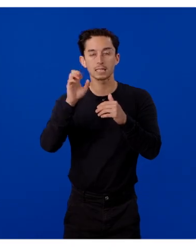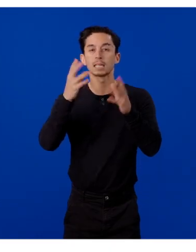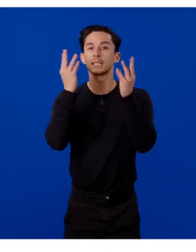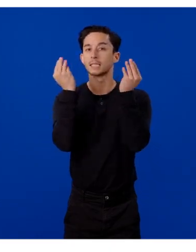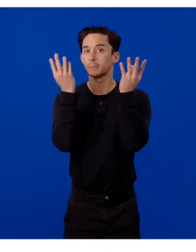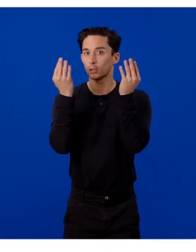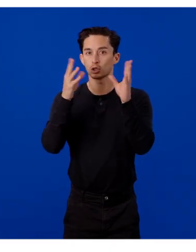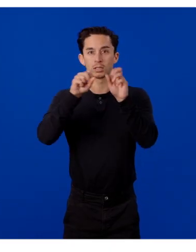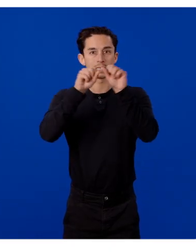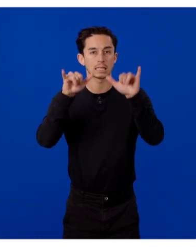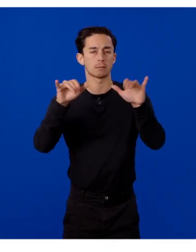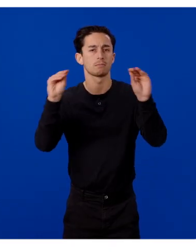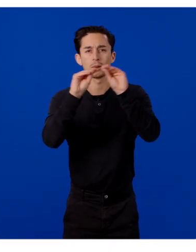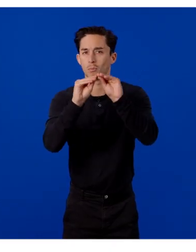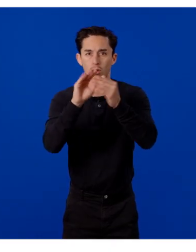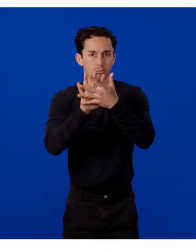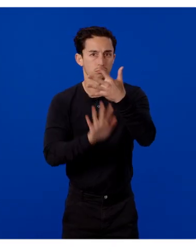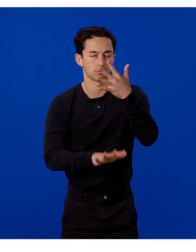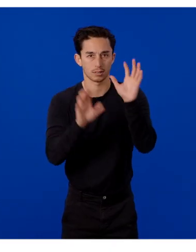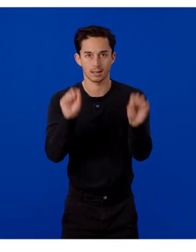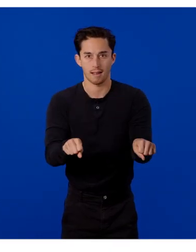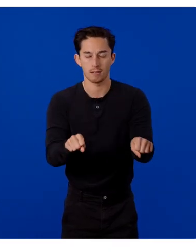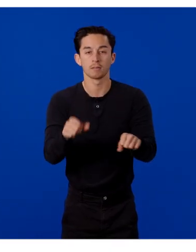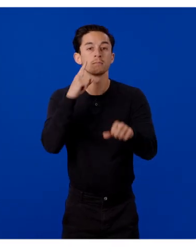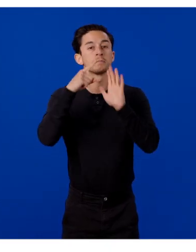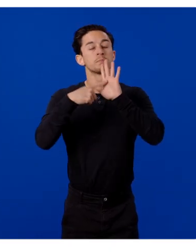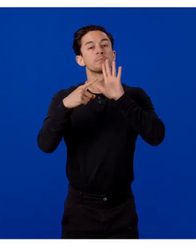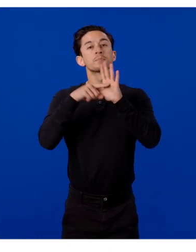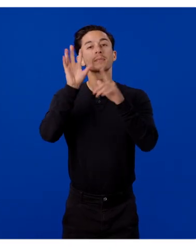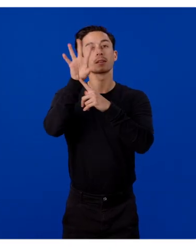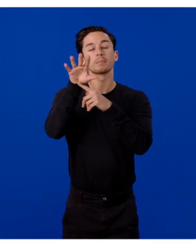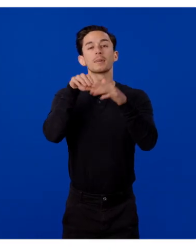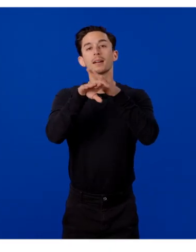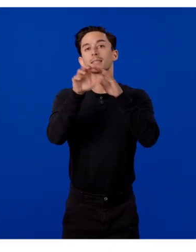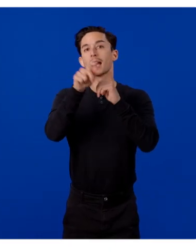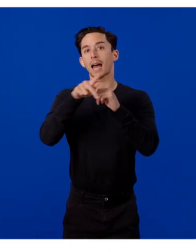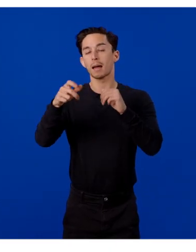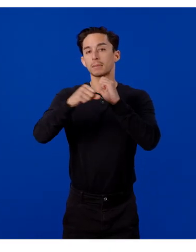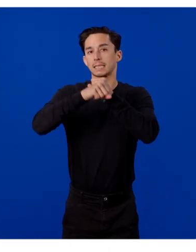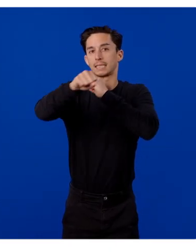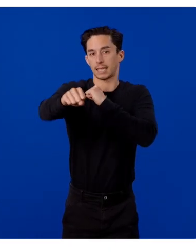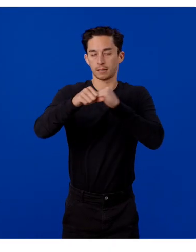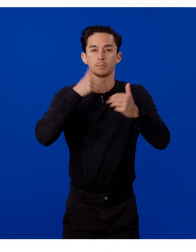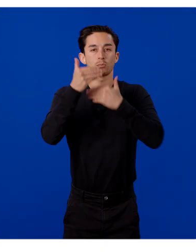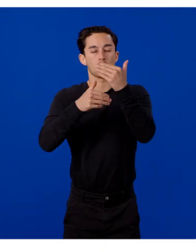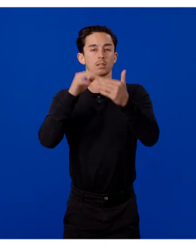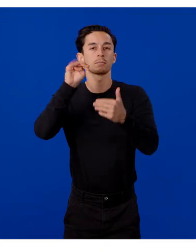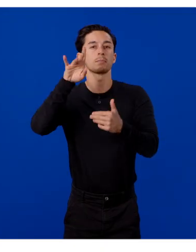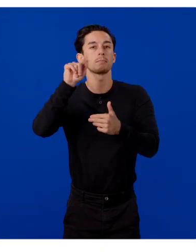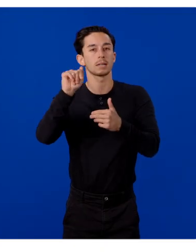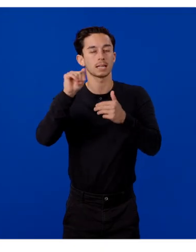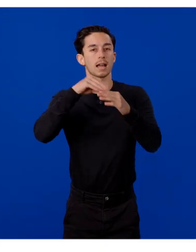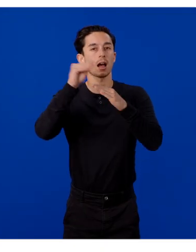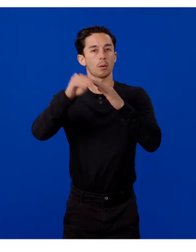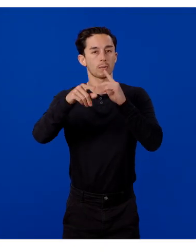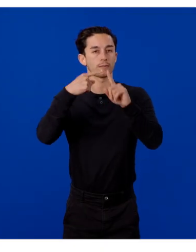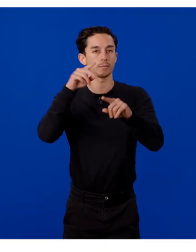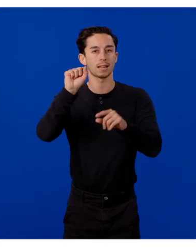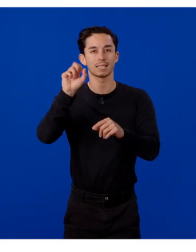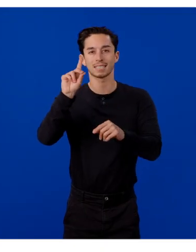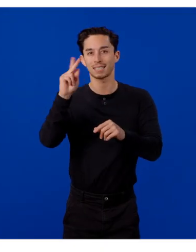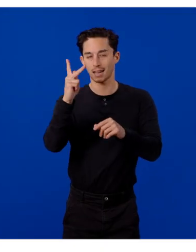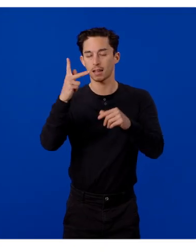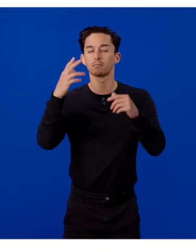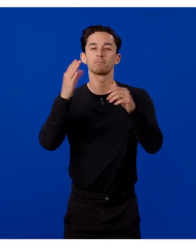more. For example, we extended the camera access app by processing the media output from our SDK through computer vision